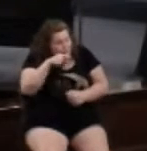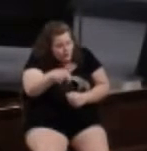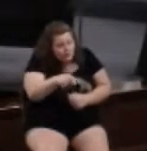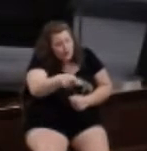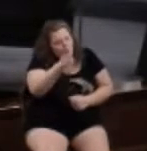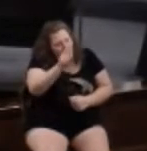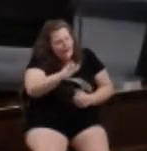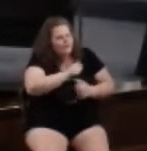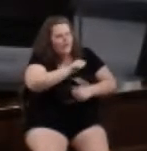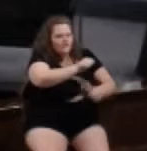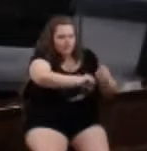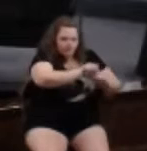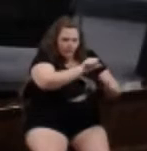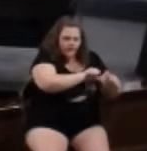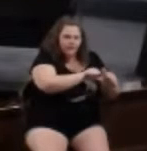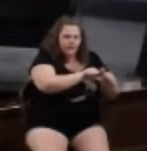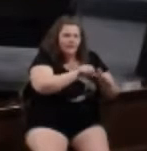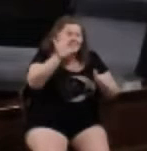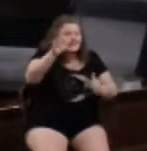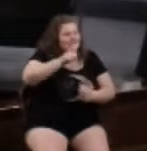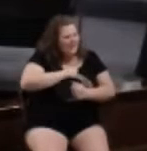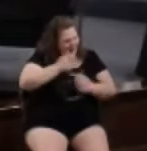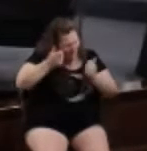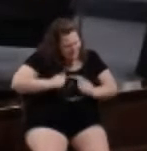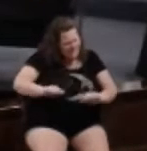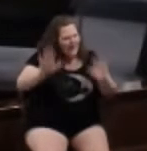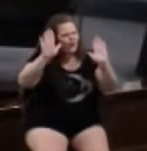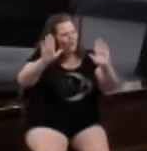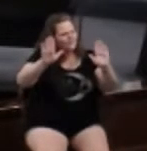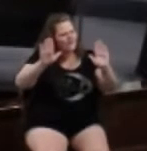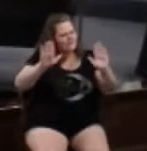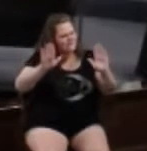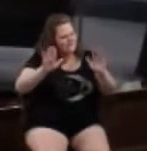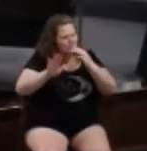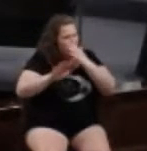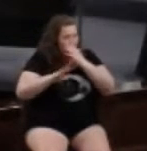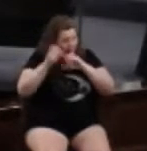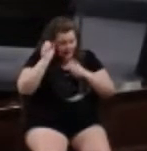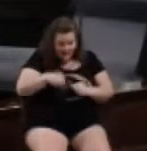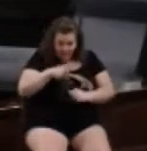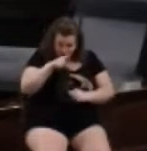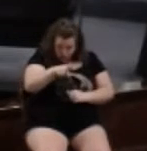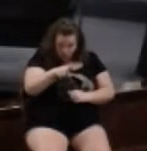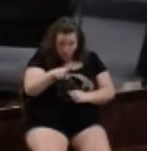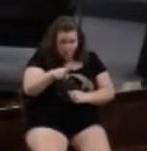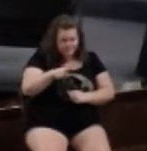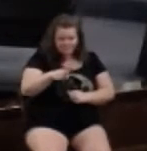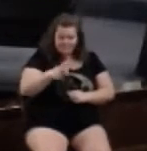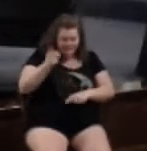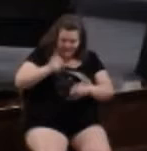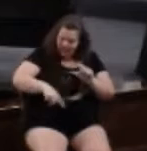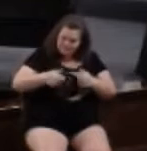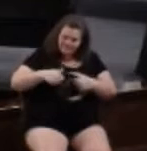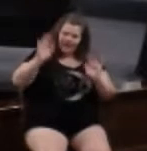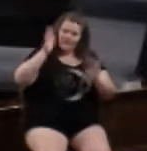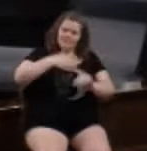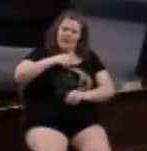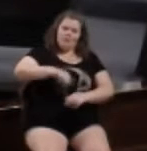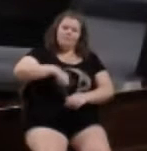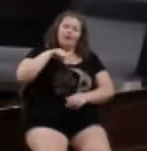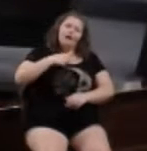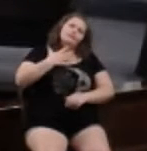you must love one another. His love is one of sacrifice. Can you not sacrifice some of your pride?